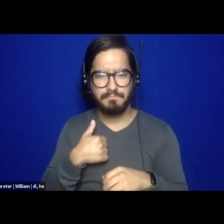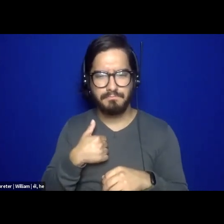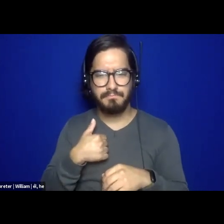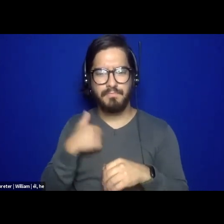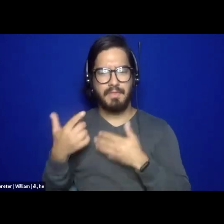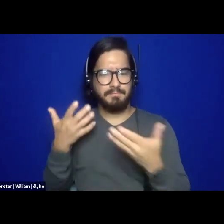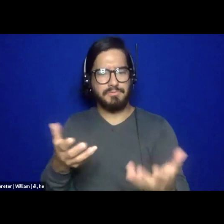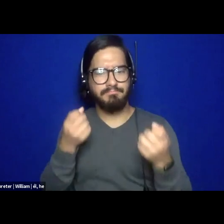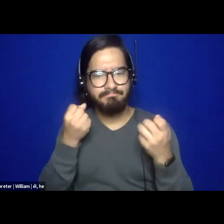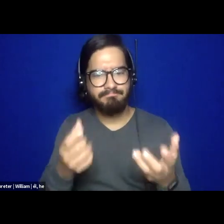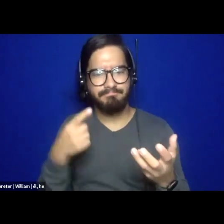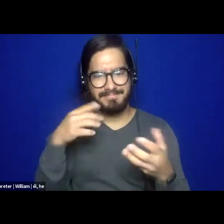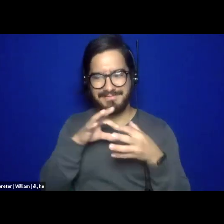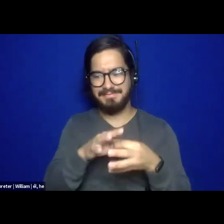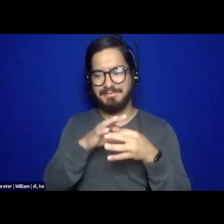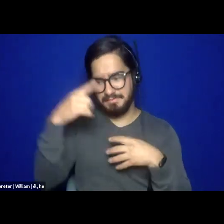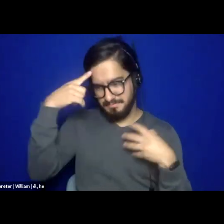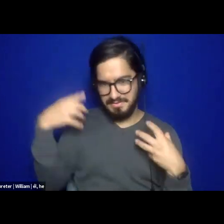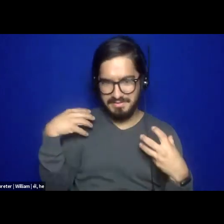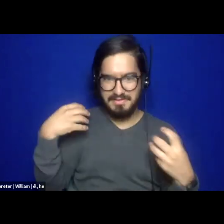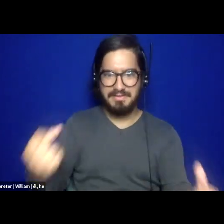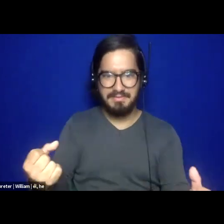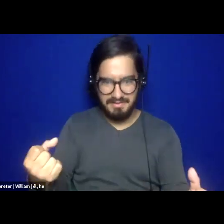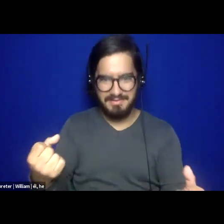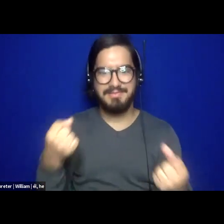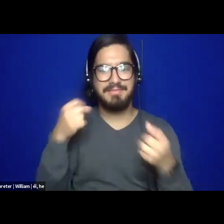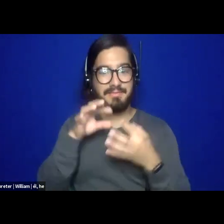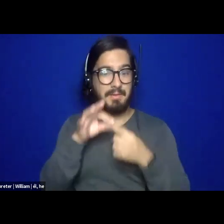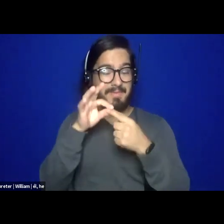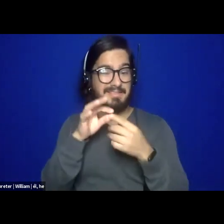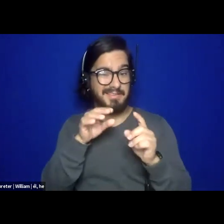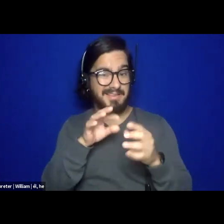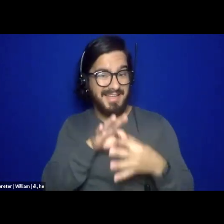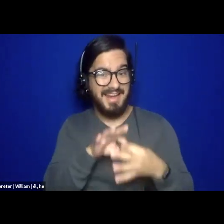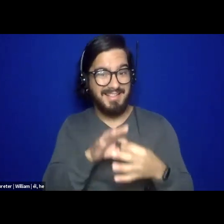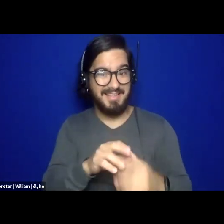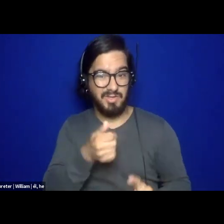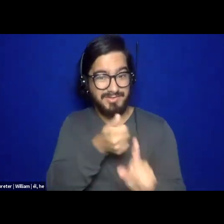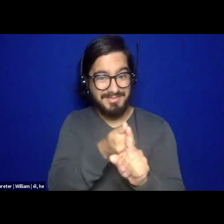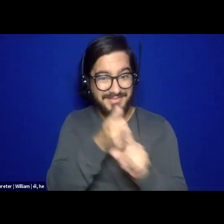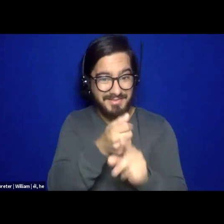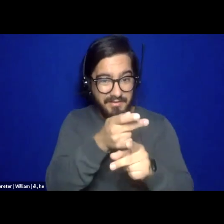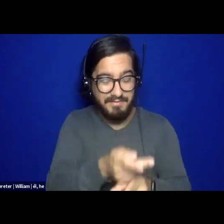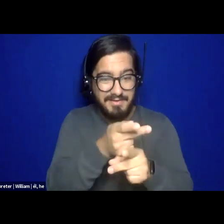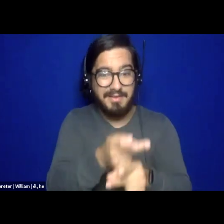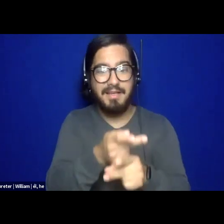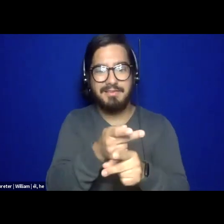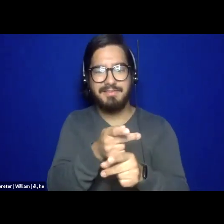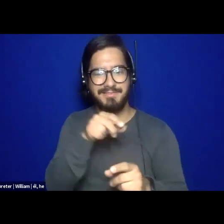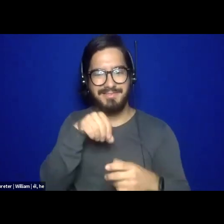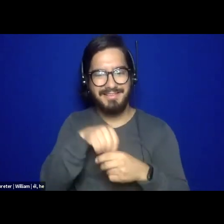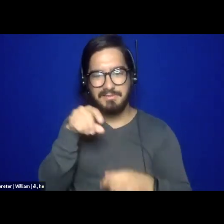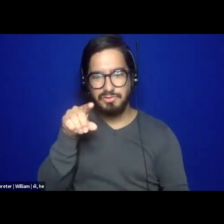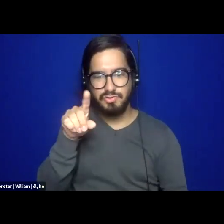newspapers. And in 2000, excuse me, in 2015, I co-edited a book on Black and brown